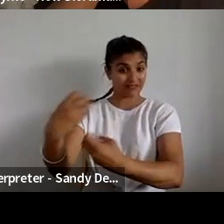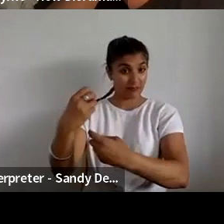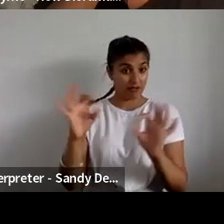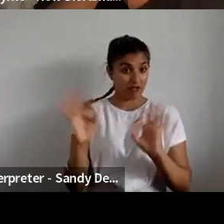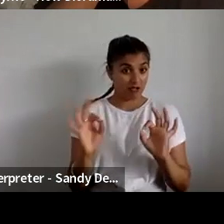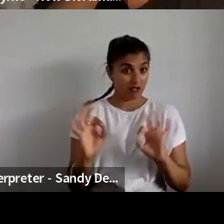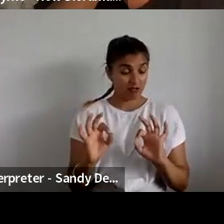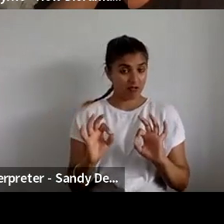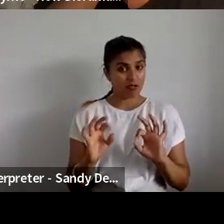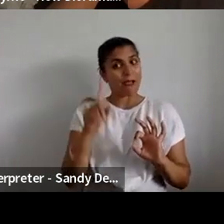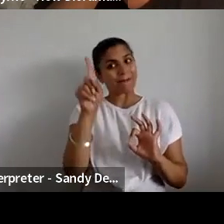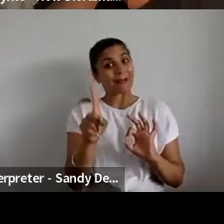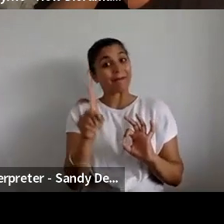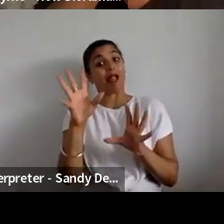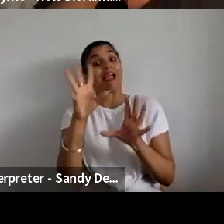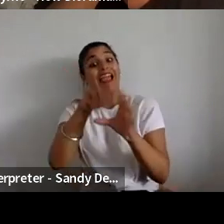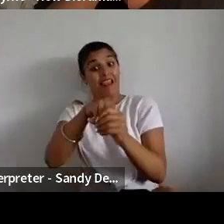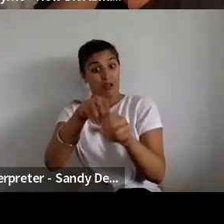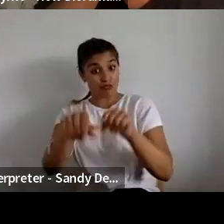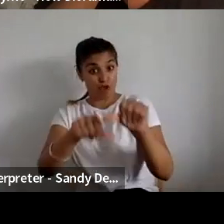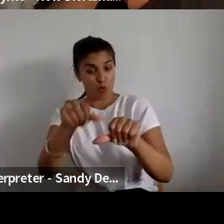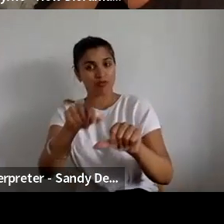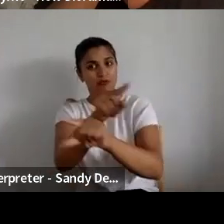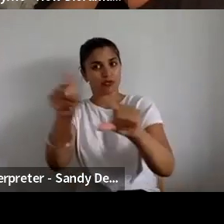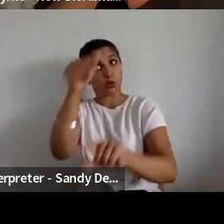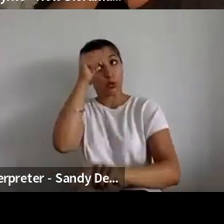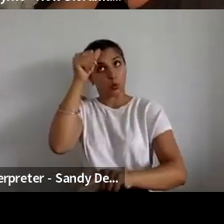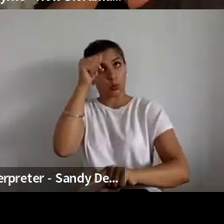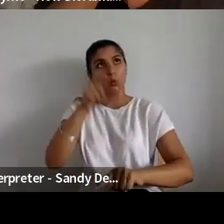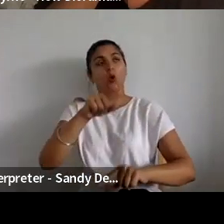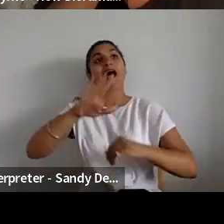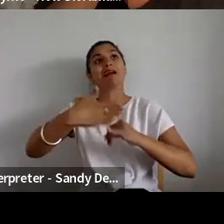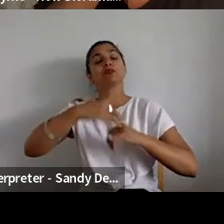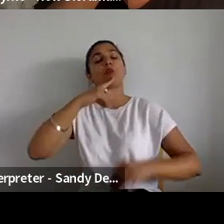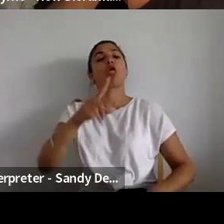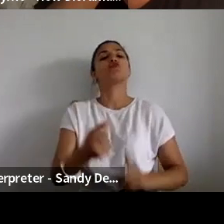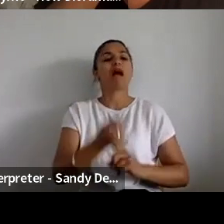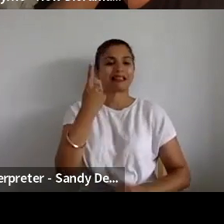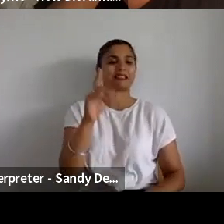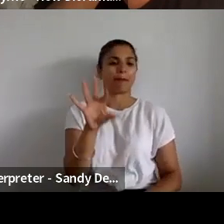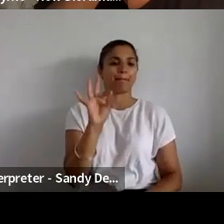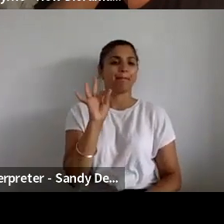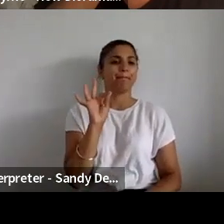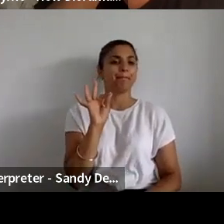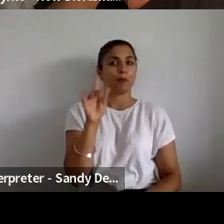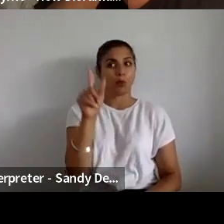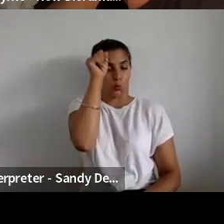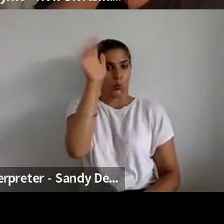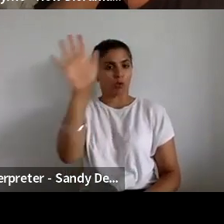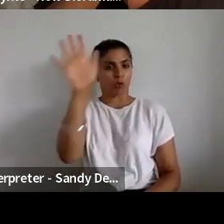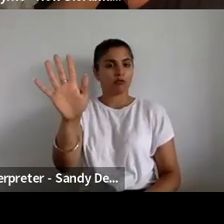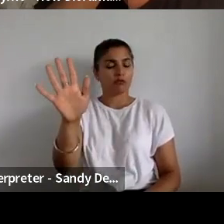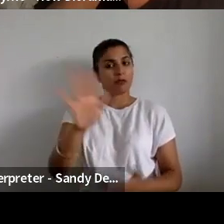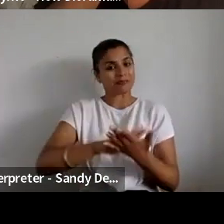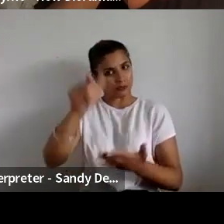went in knowing that it was random. If they didn't get it, it wasn't a competition. It